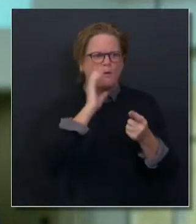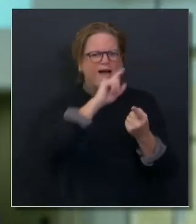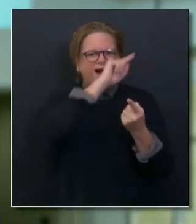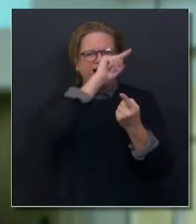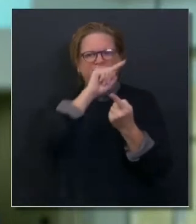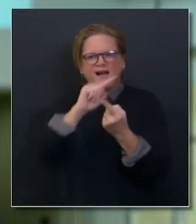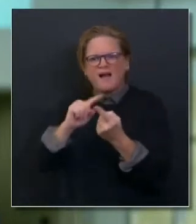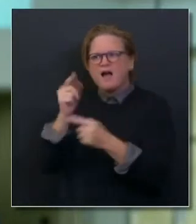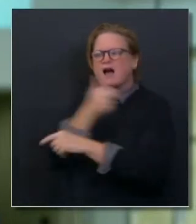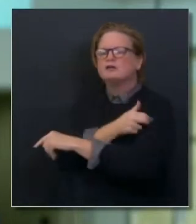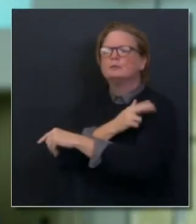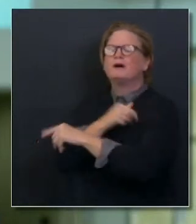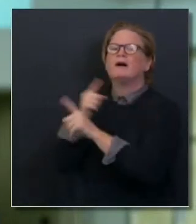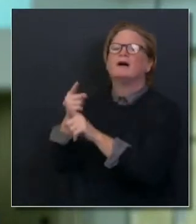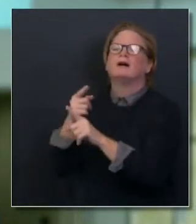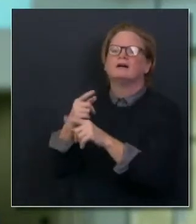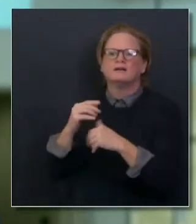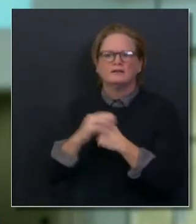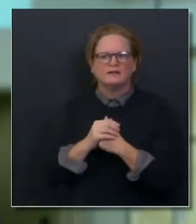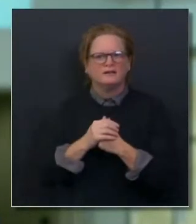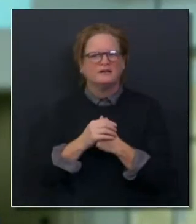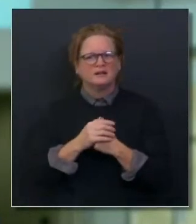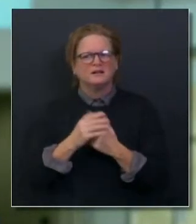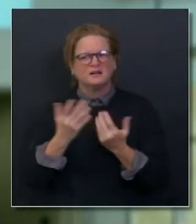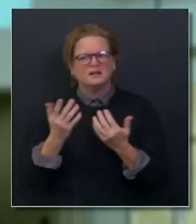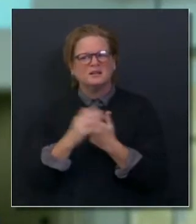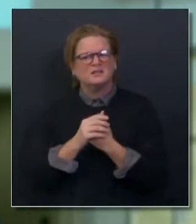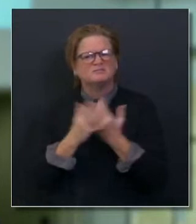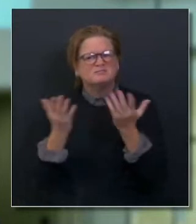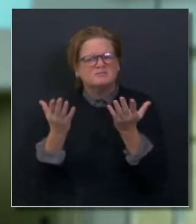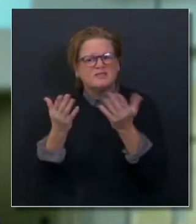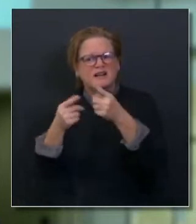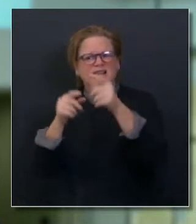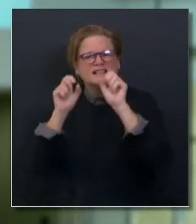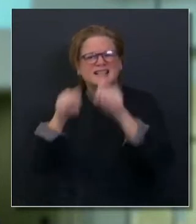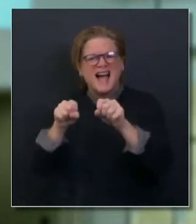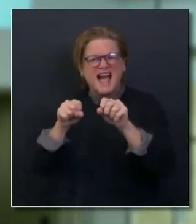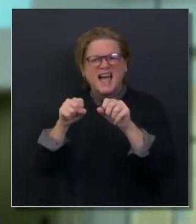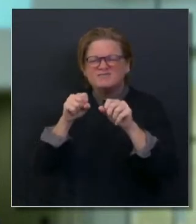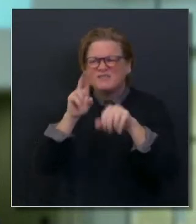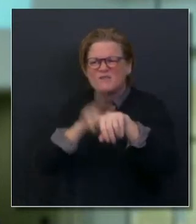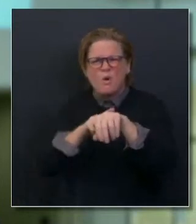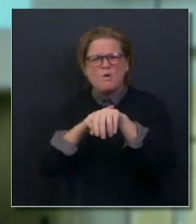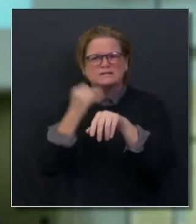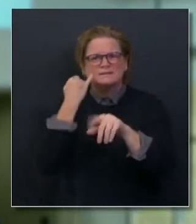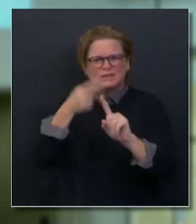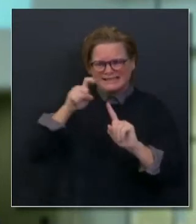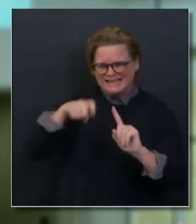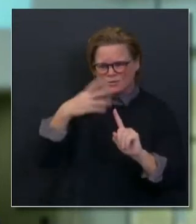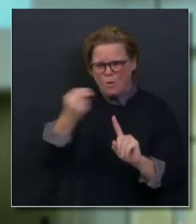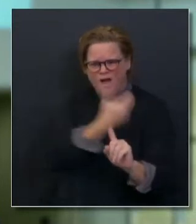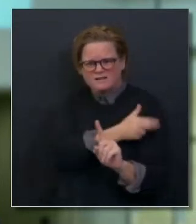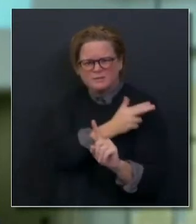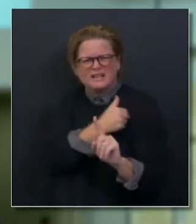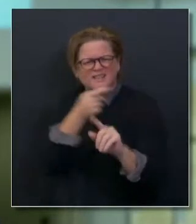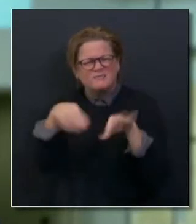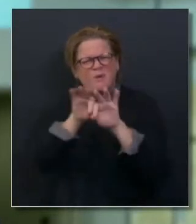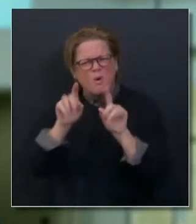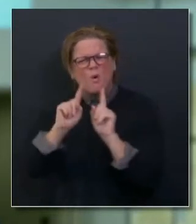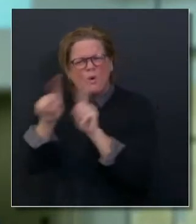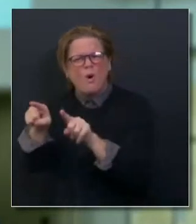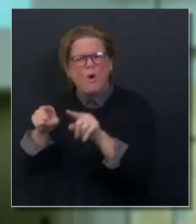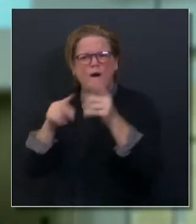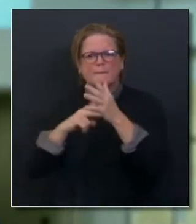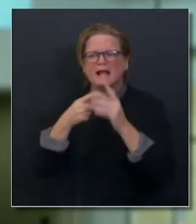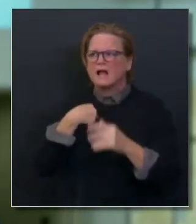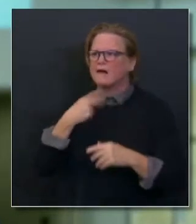you need care. You should call your providers. You should check in and determine if you're sick enough to be able to come. But